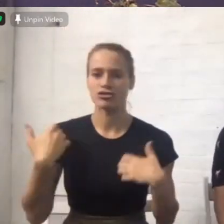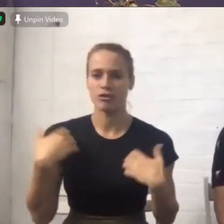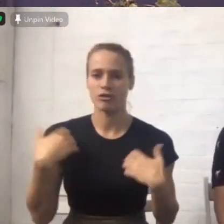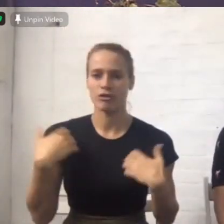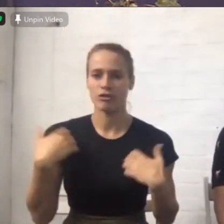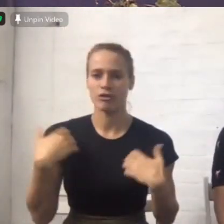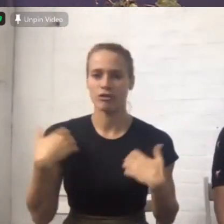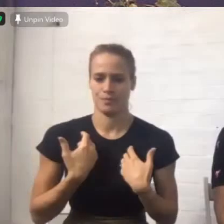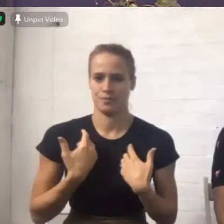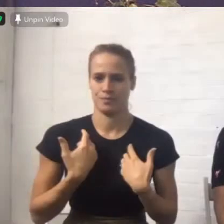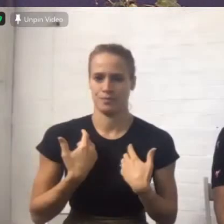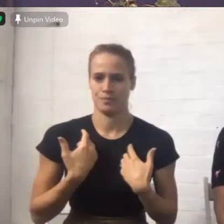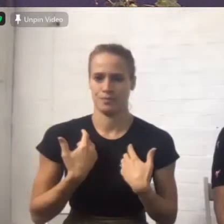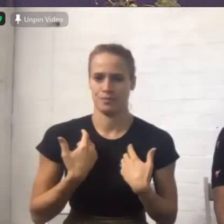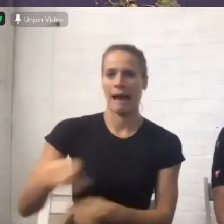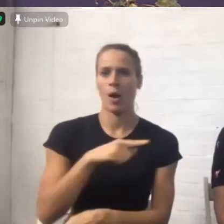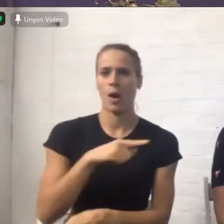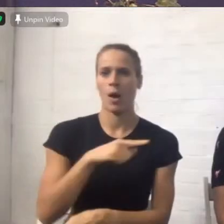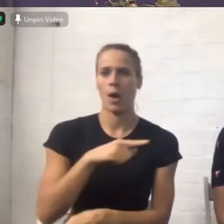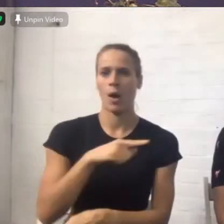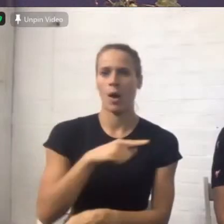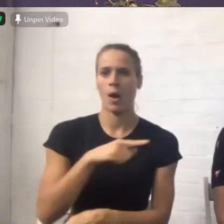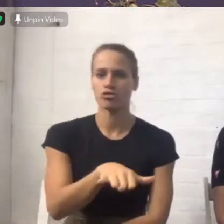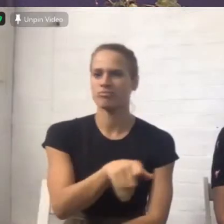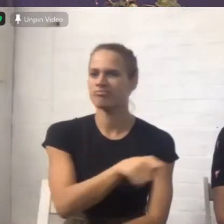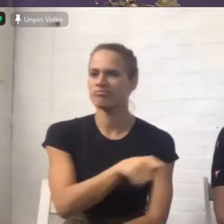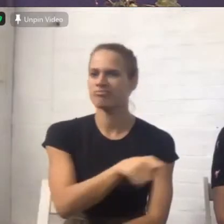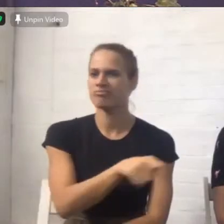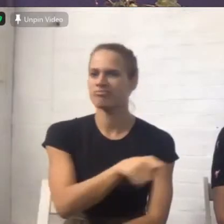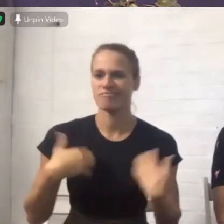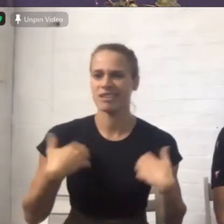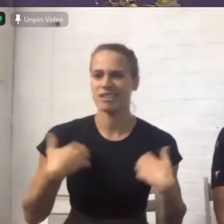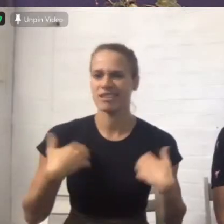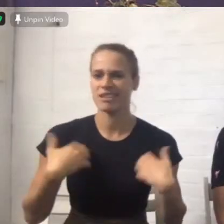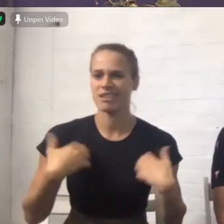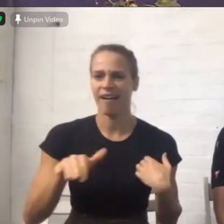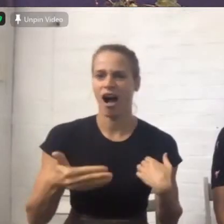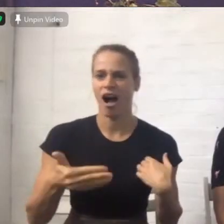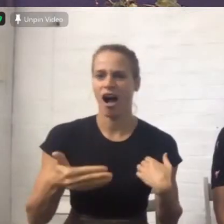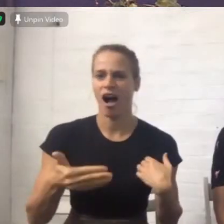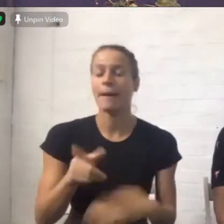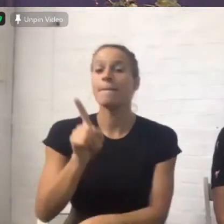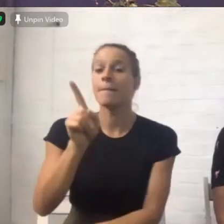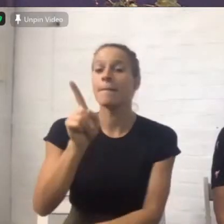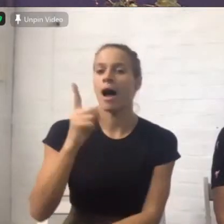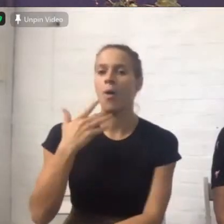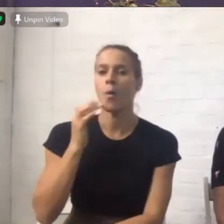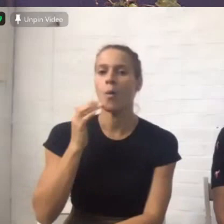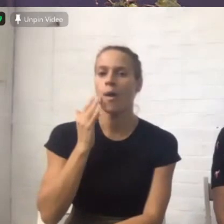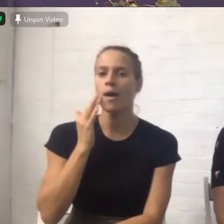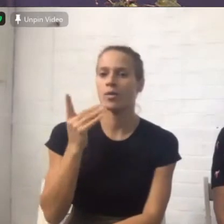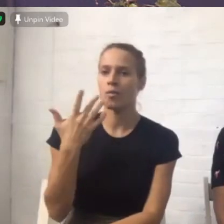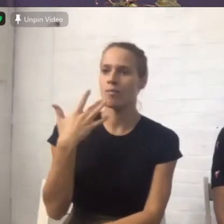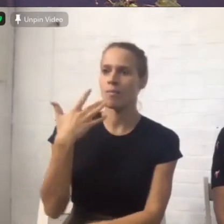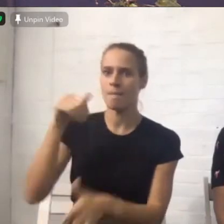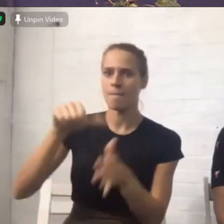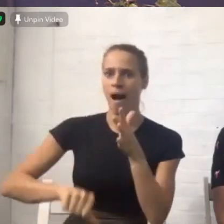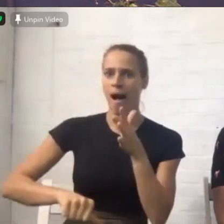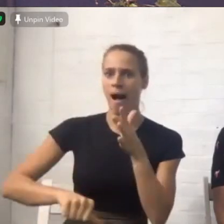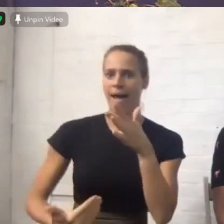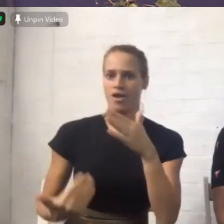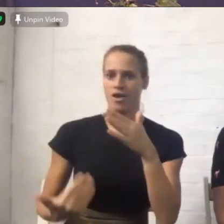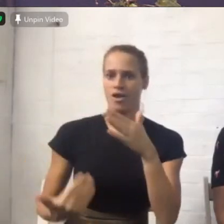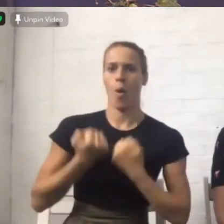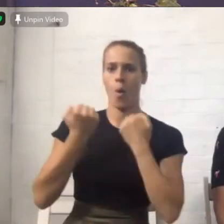interest in the garden but as soon as you buy a house this strange thing happens you know